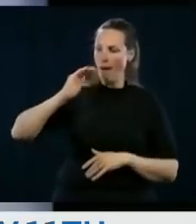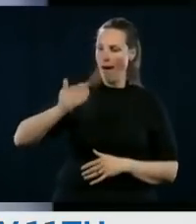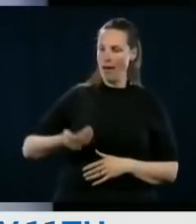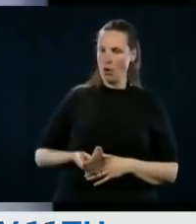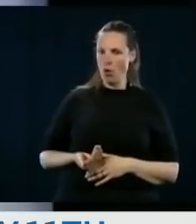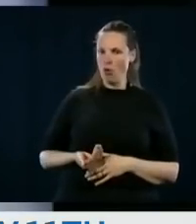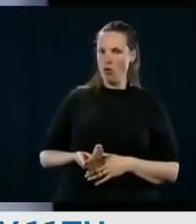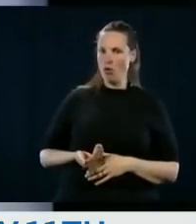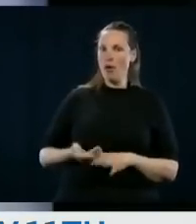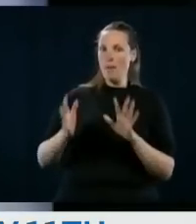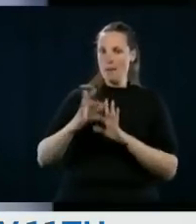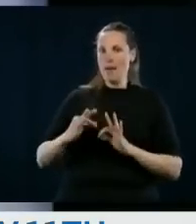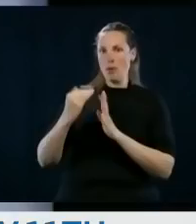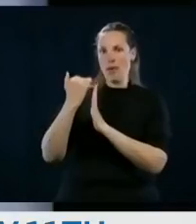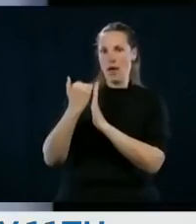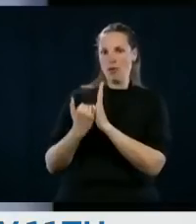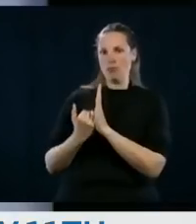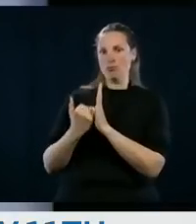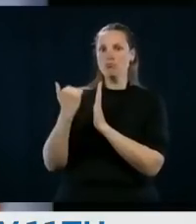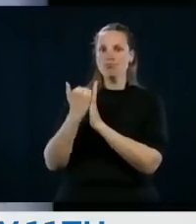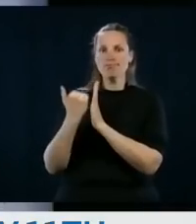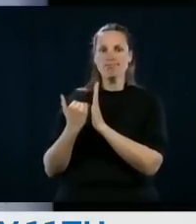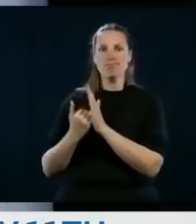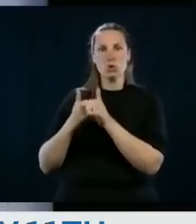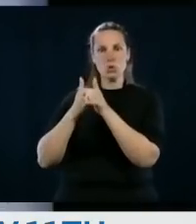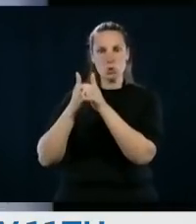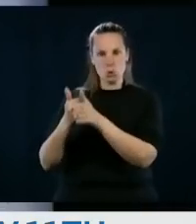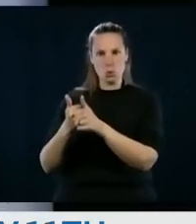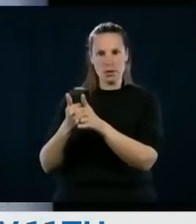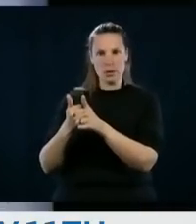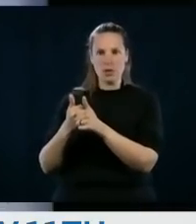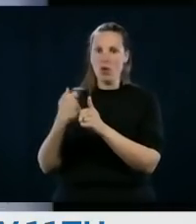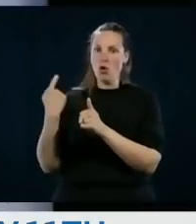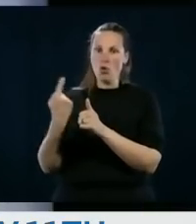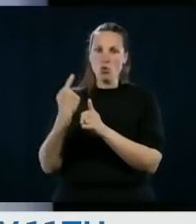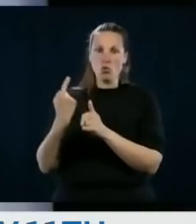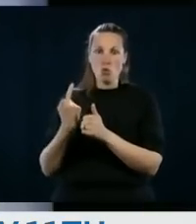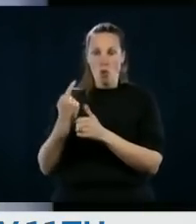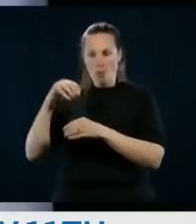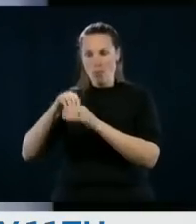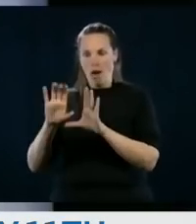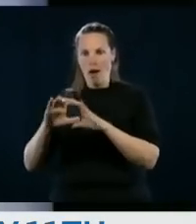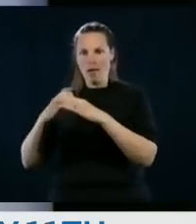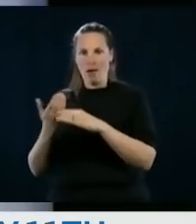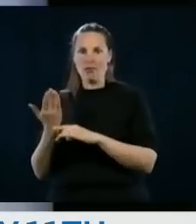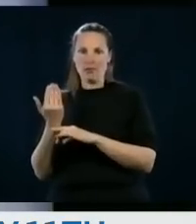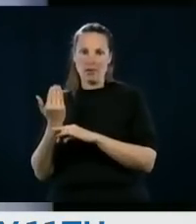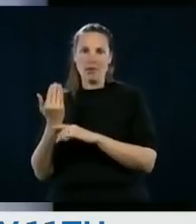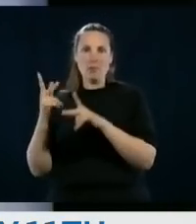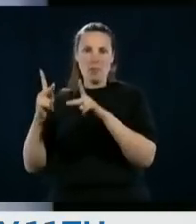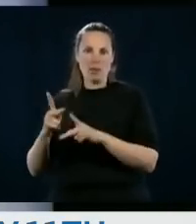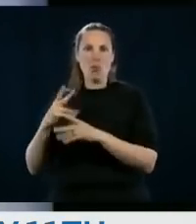to welcome while respecting the recommendations of public health with social distancing and a maximum of 15 people.